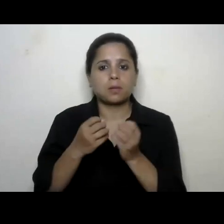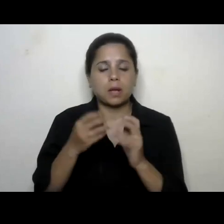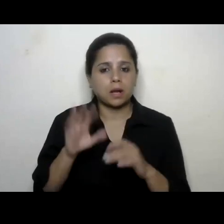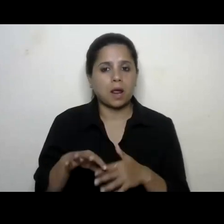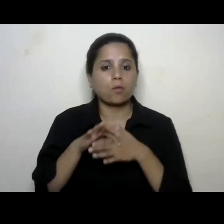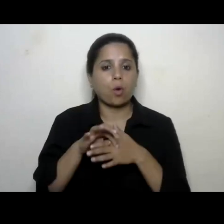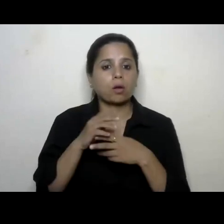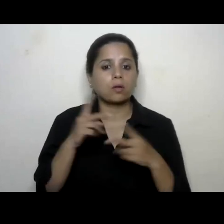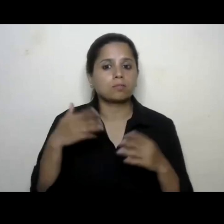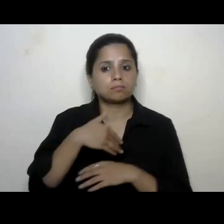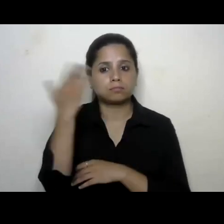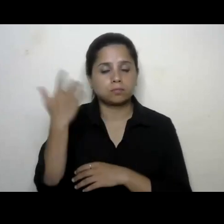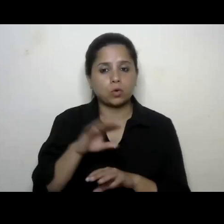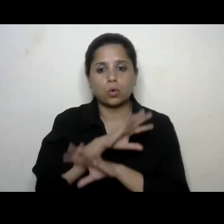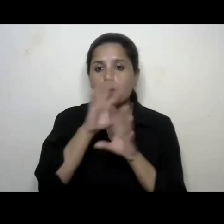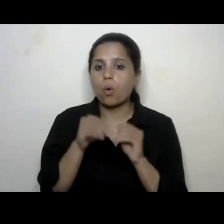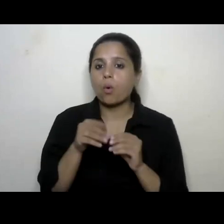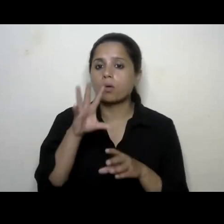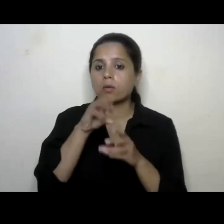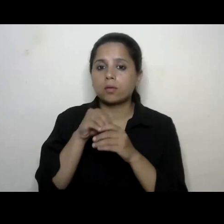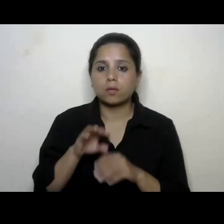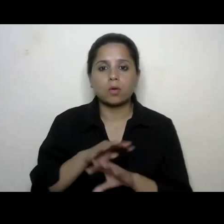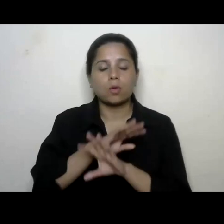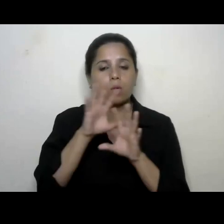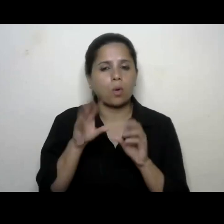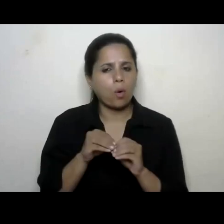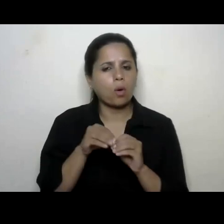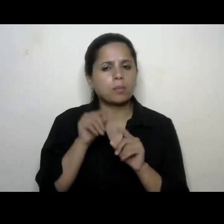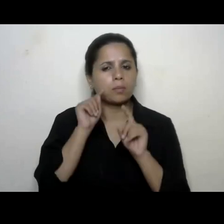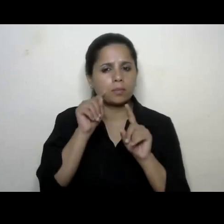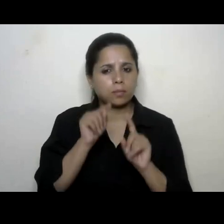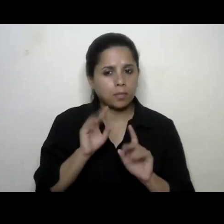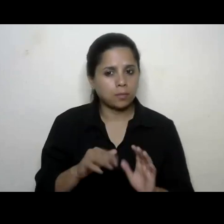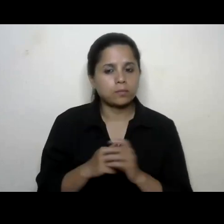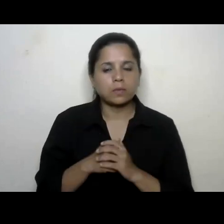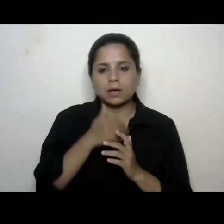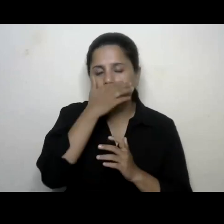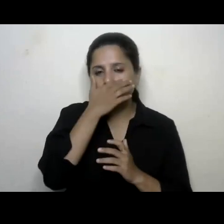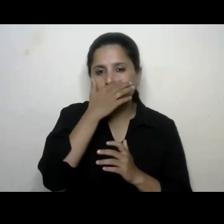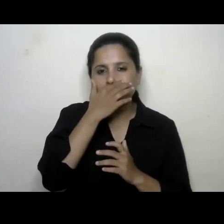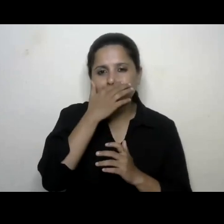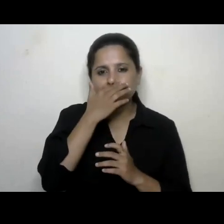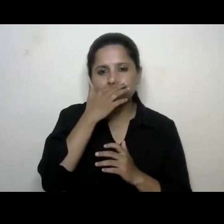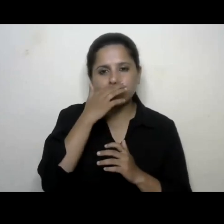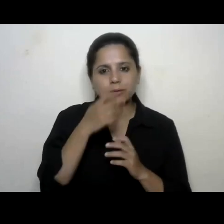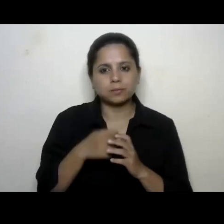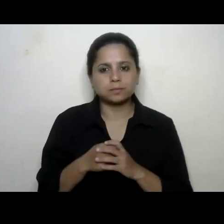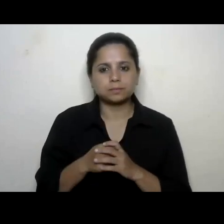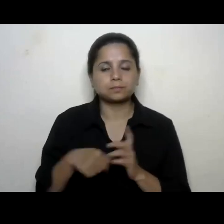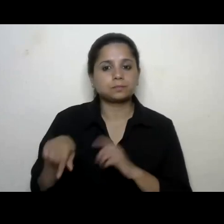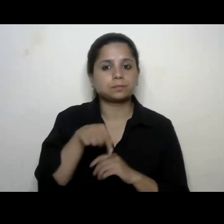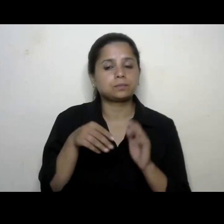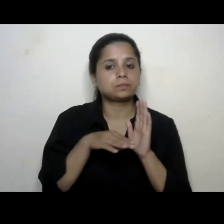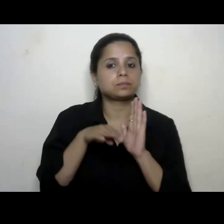covering almost all the fields and the contents varies from primary